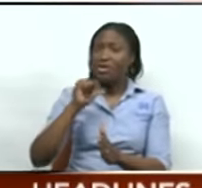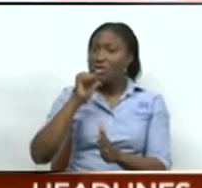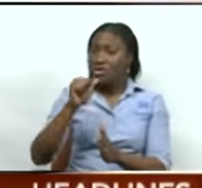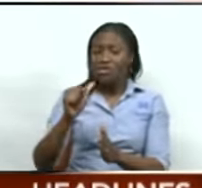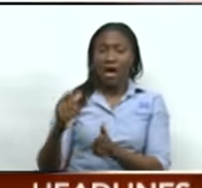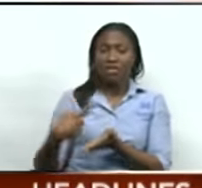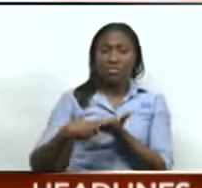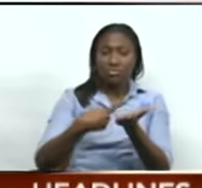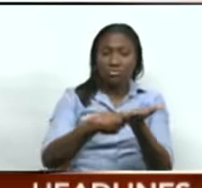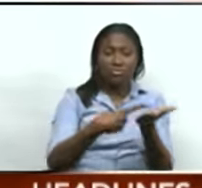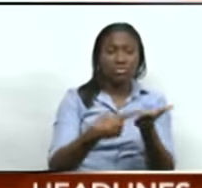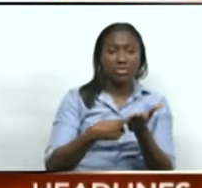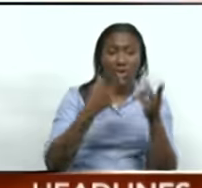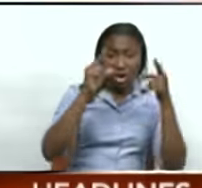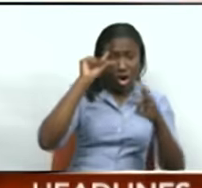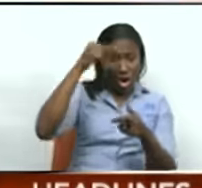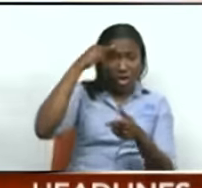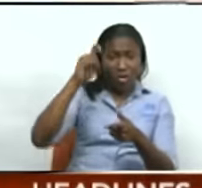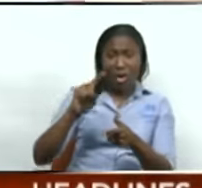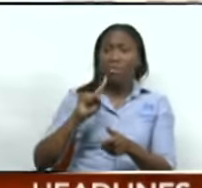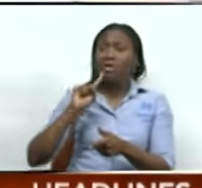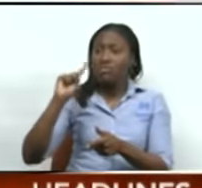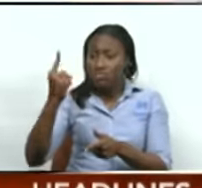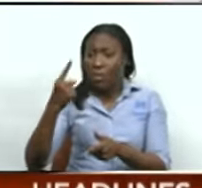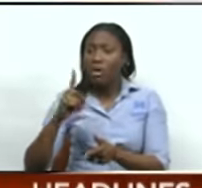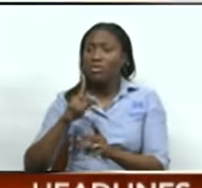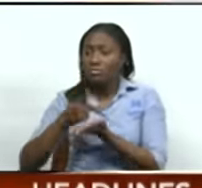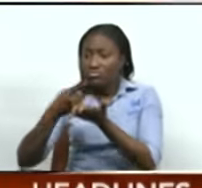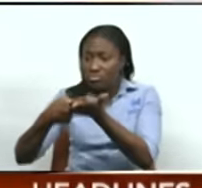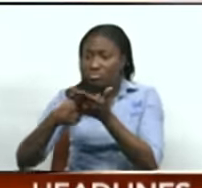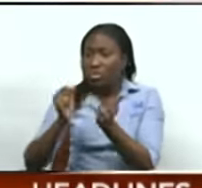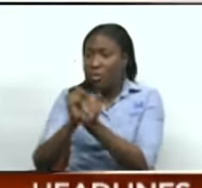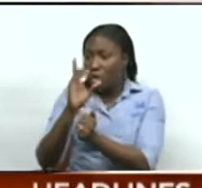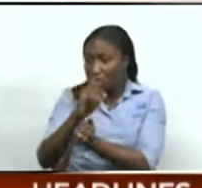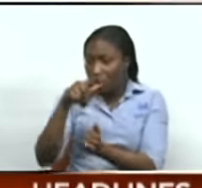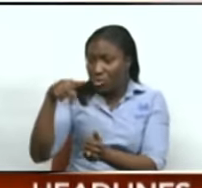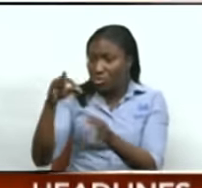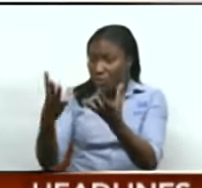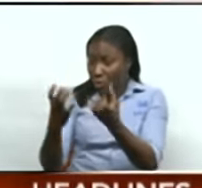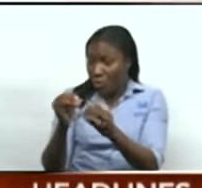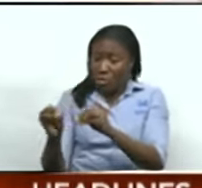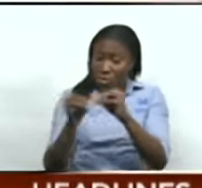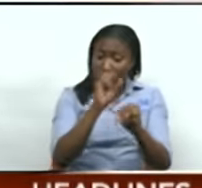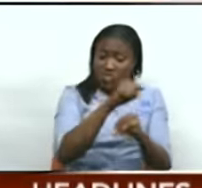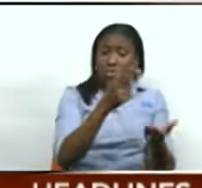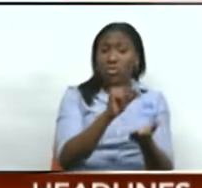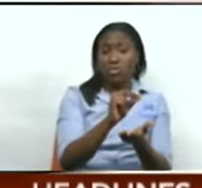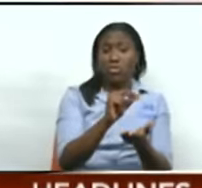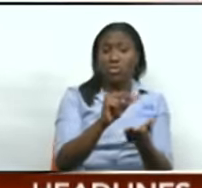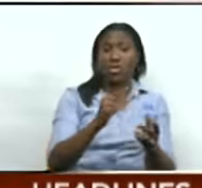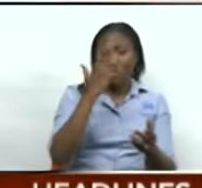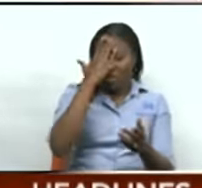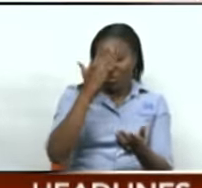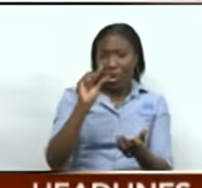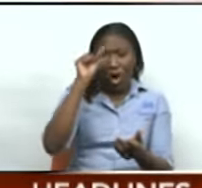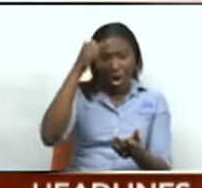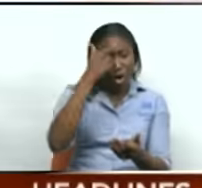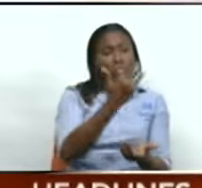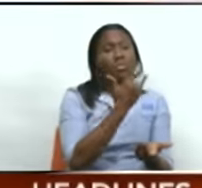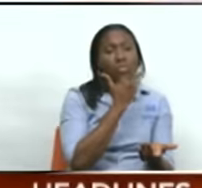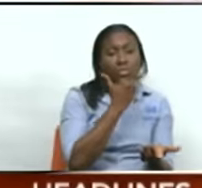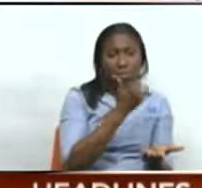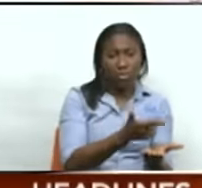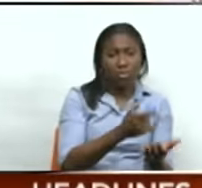for the $55 million spent on rent. However, Minister West provided a letter signed by DPP Roger Gaspard in 2014,